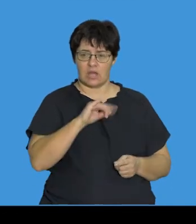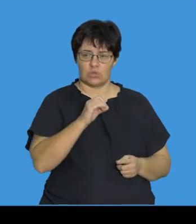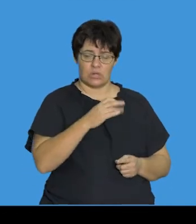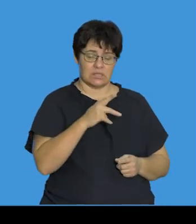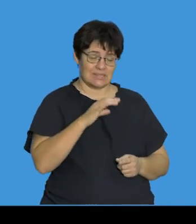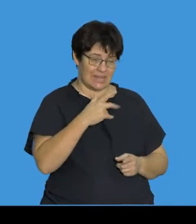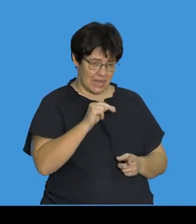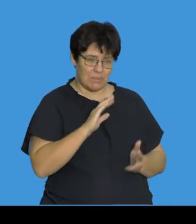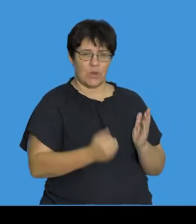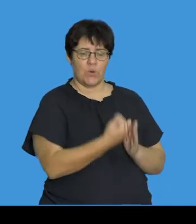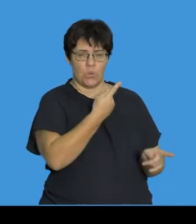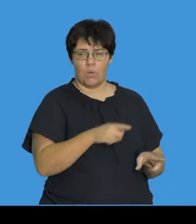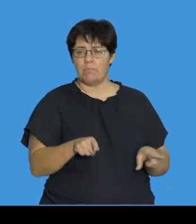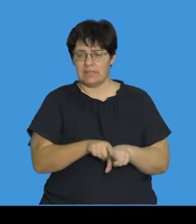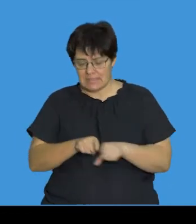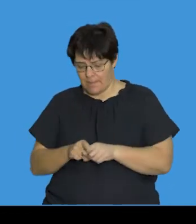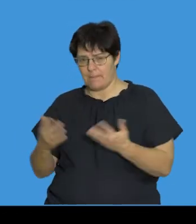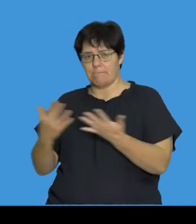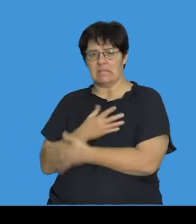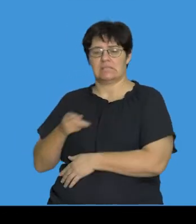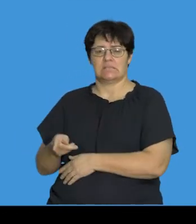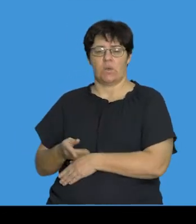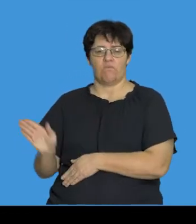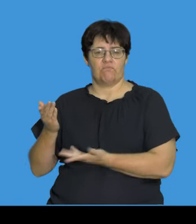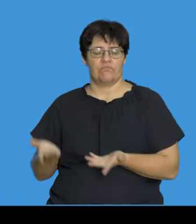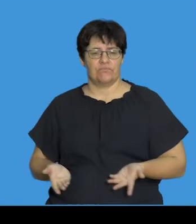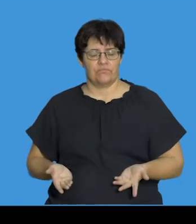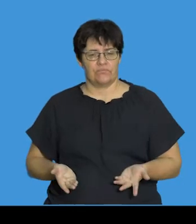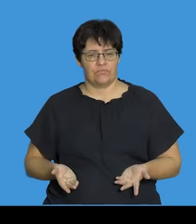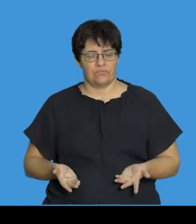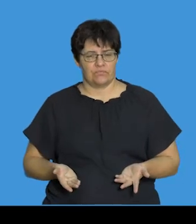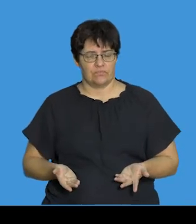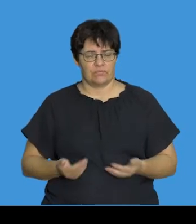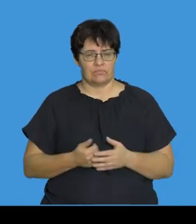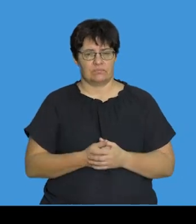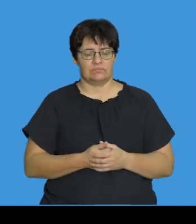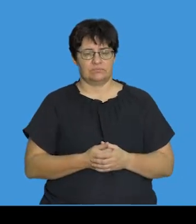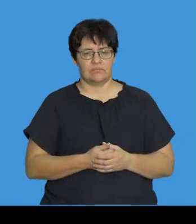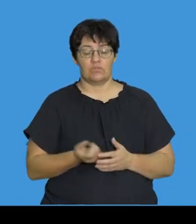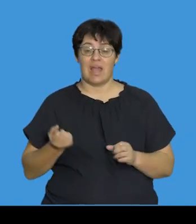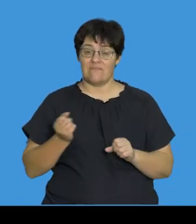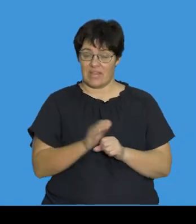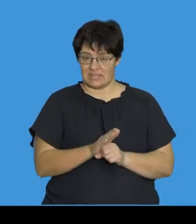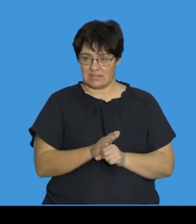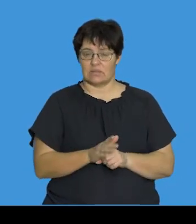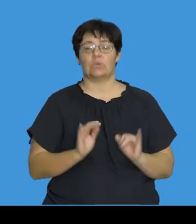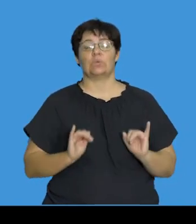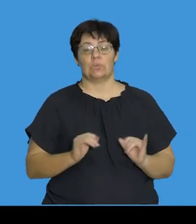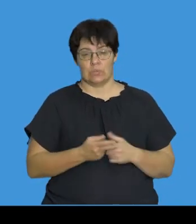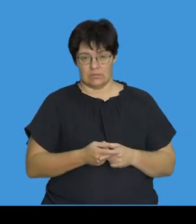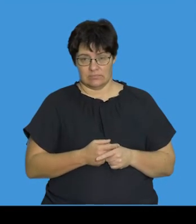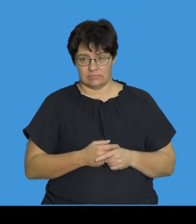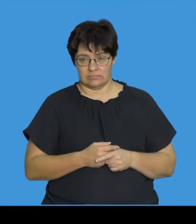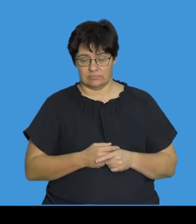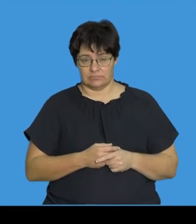a new amino acid, but we also see that the chain lacks an amino acid. So the effect of that is significantly